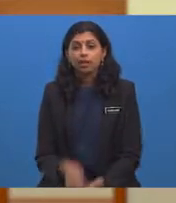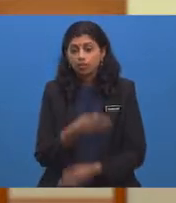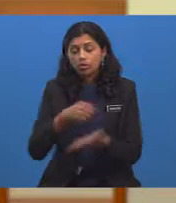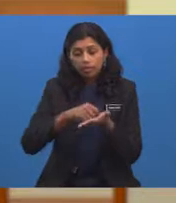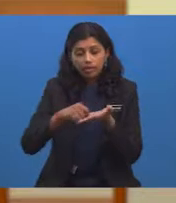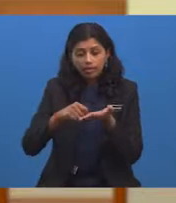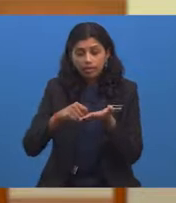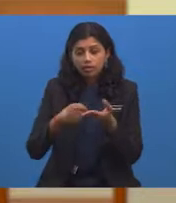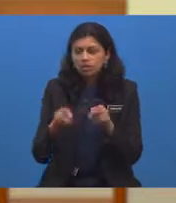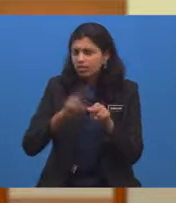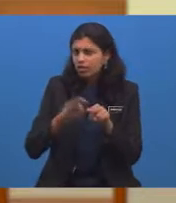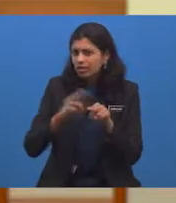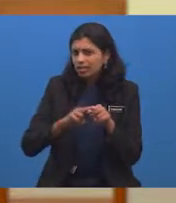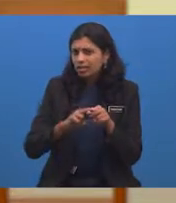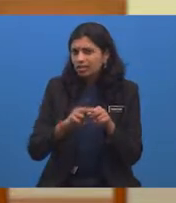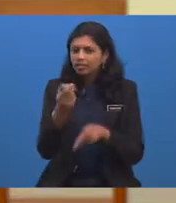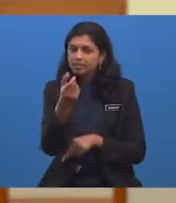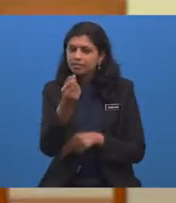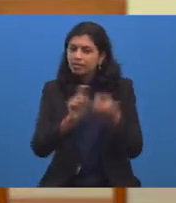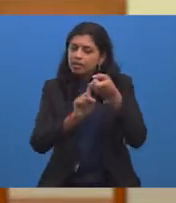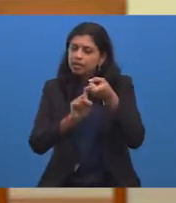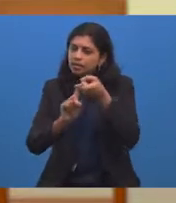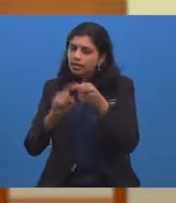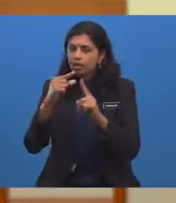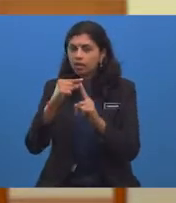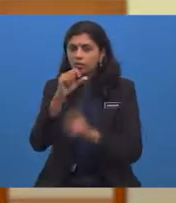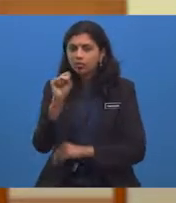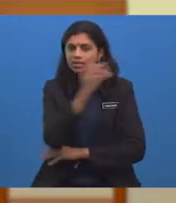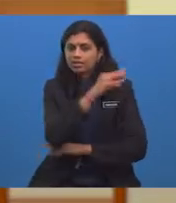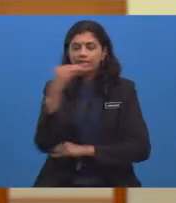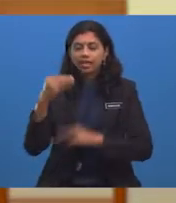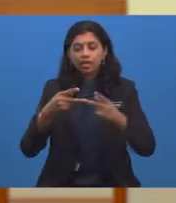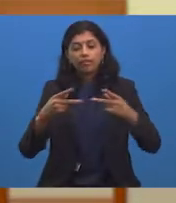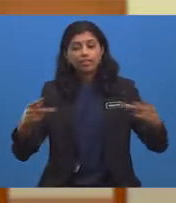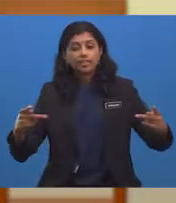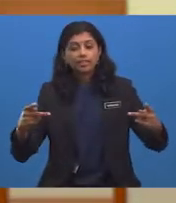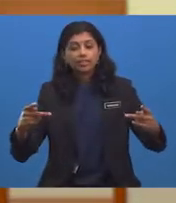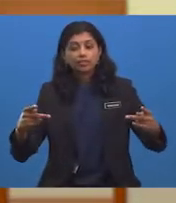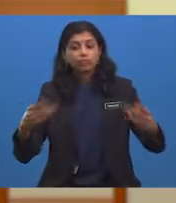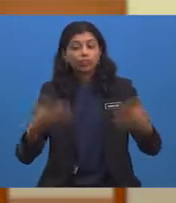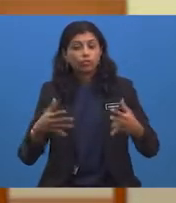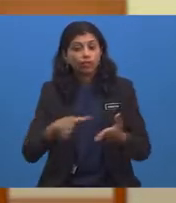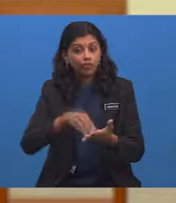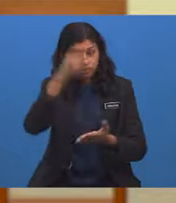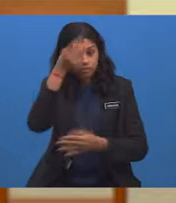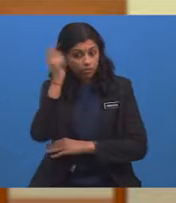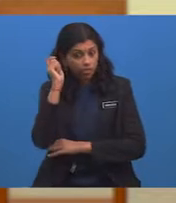include some of the linking words and phrases that we've learned just now